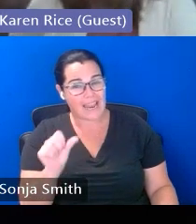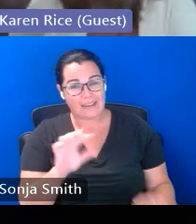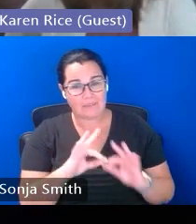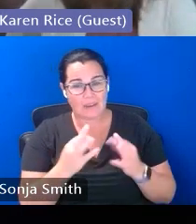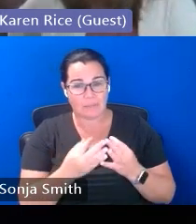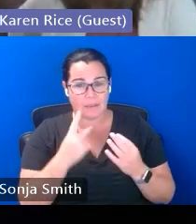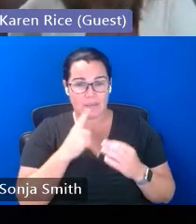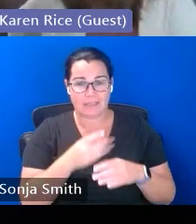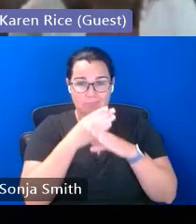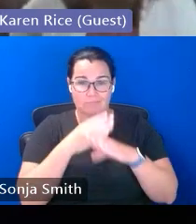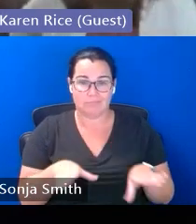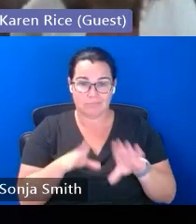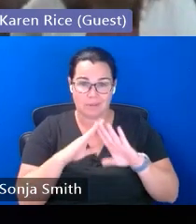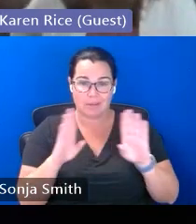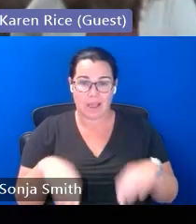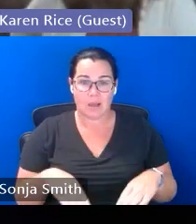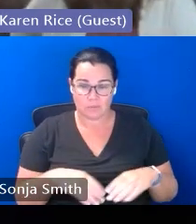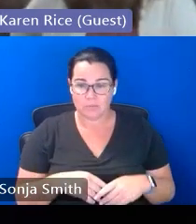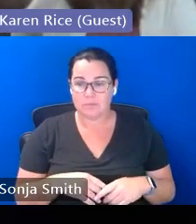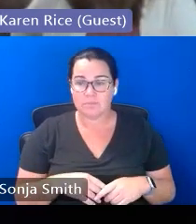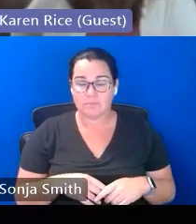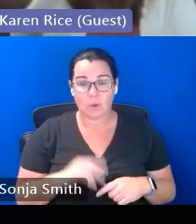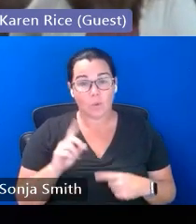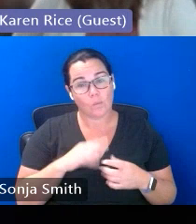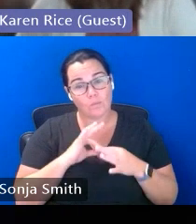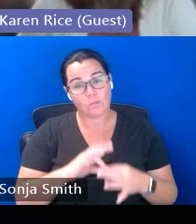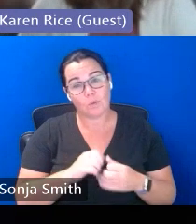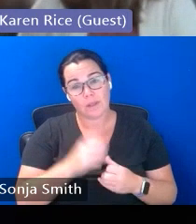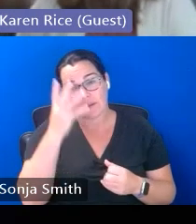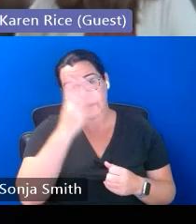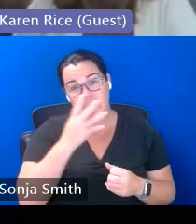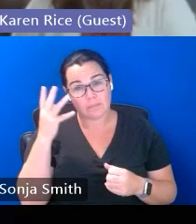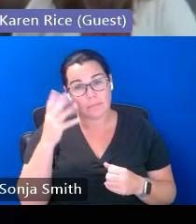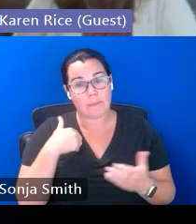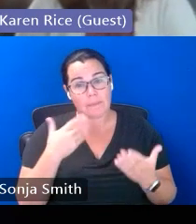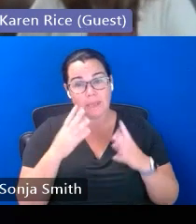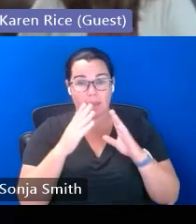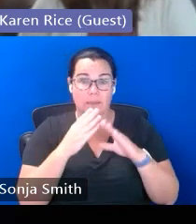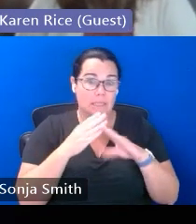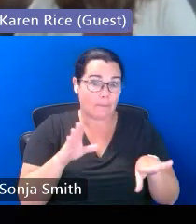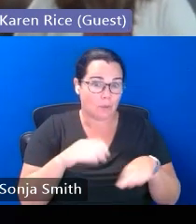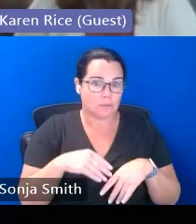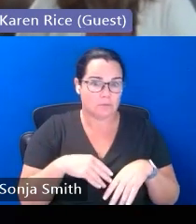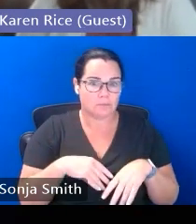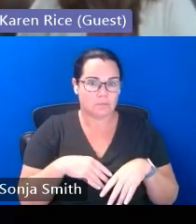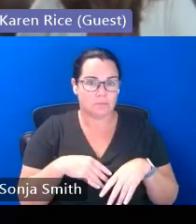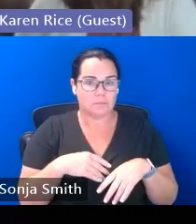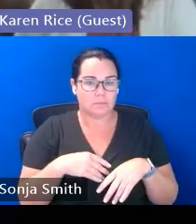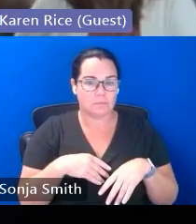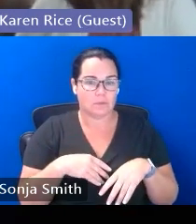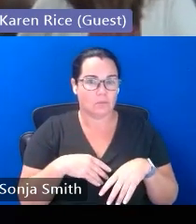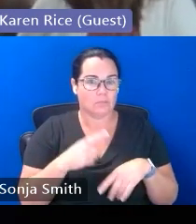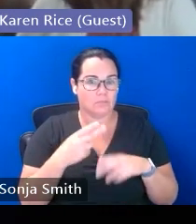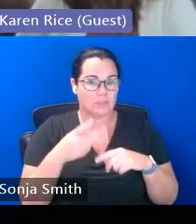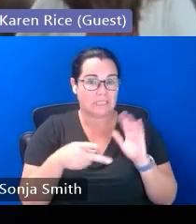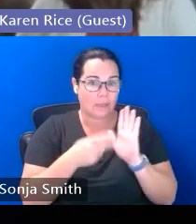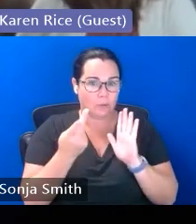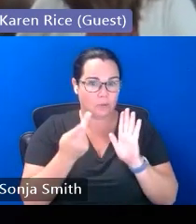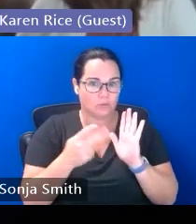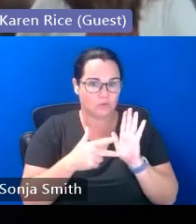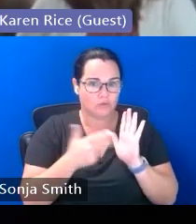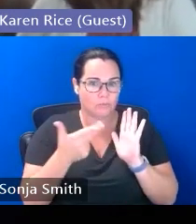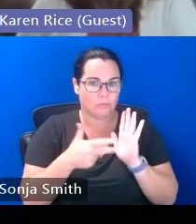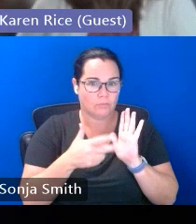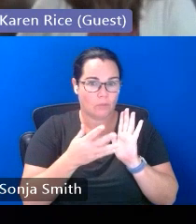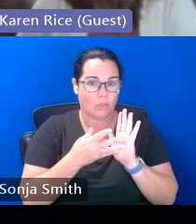absolutely when we it comes to immigrant families who might be in those doubled up or tripled up or quadrupled up situations um sending mail